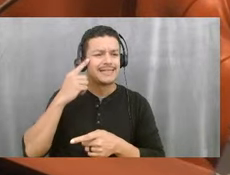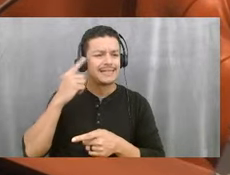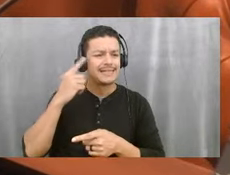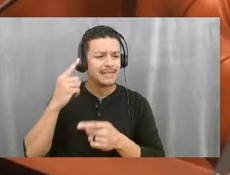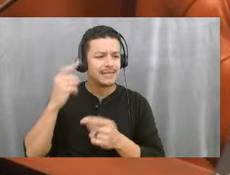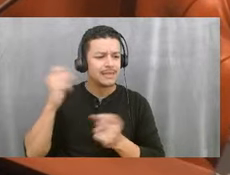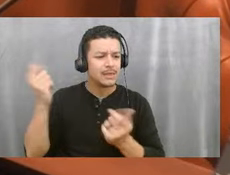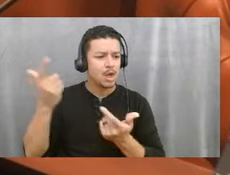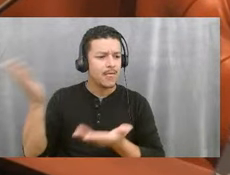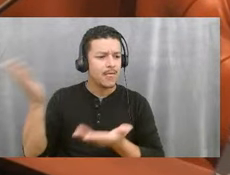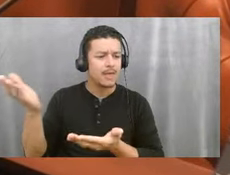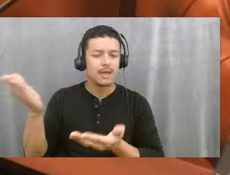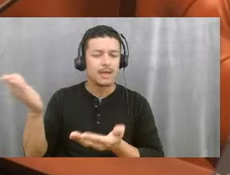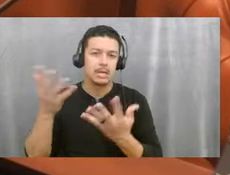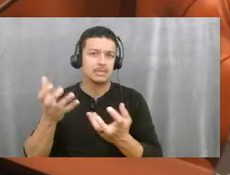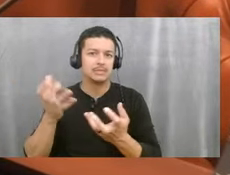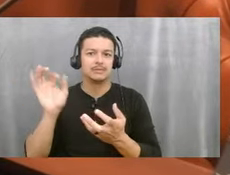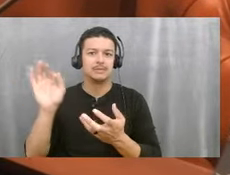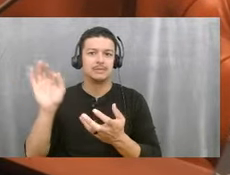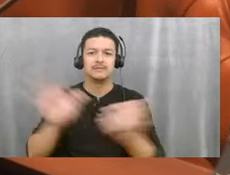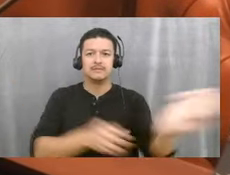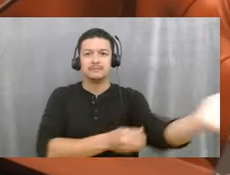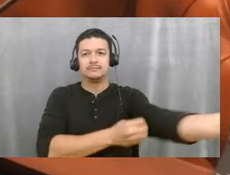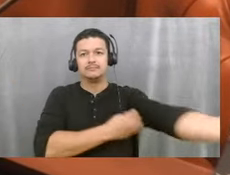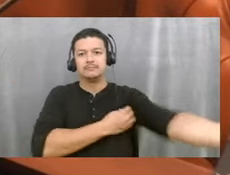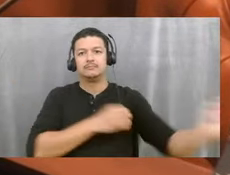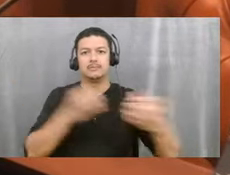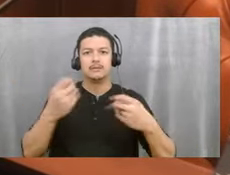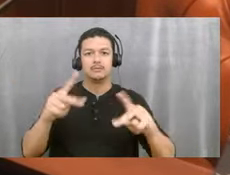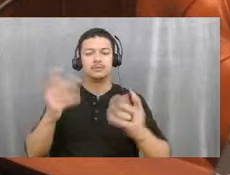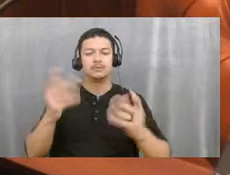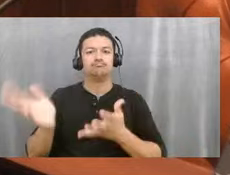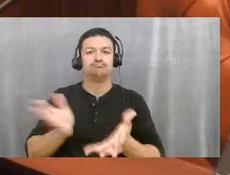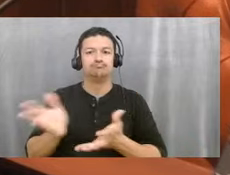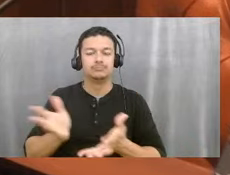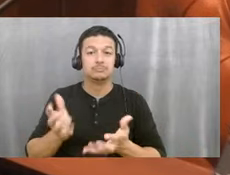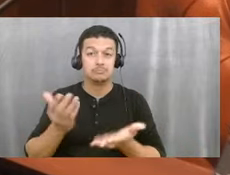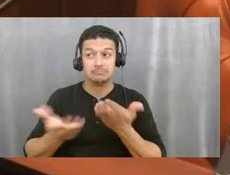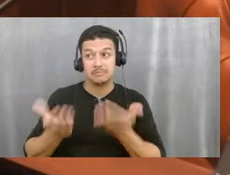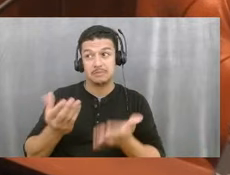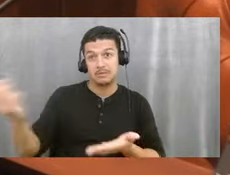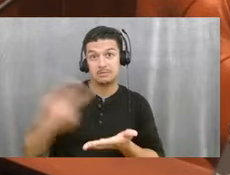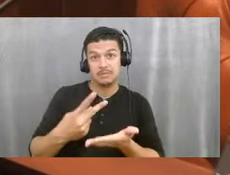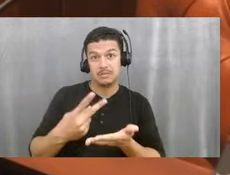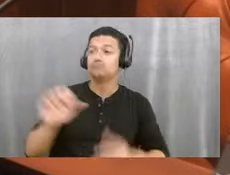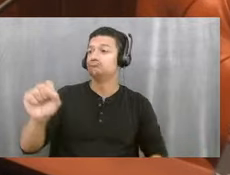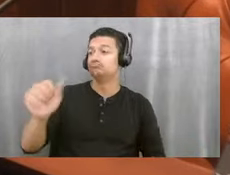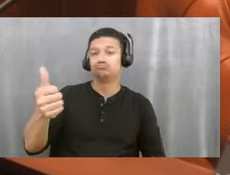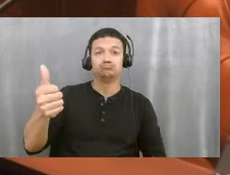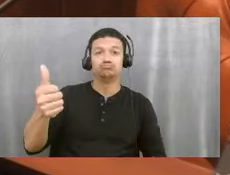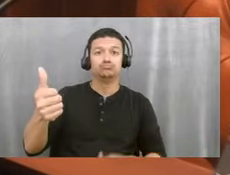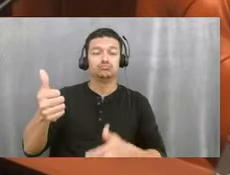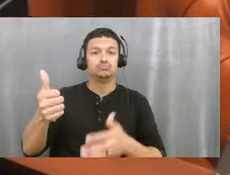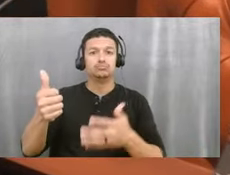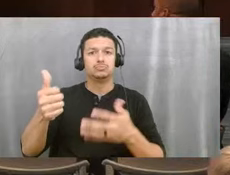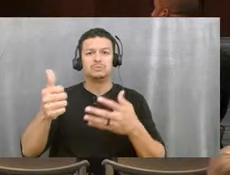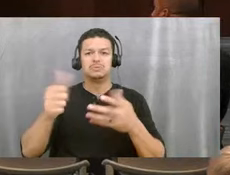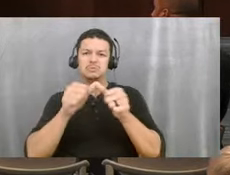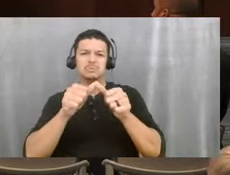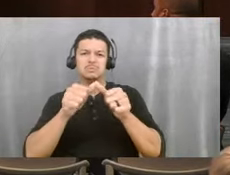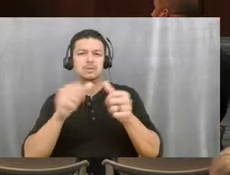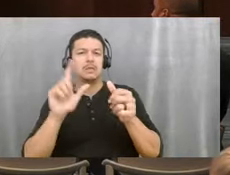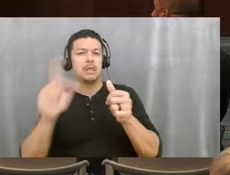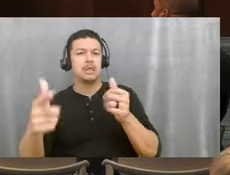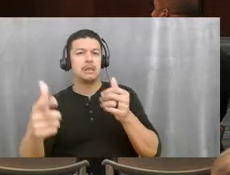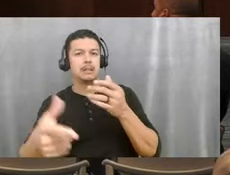I just want to give him a chance to... Yeah. Maybe we can come back to it. Yeah, we can do that. Okay. All right. Do you